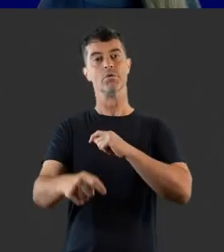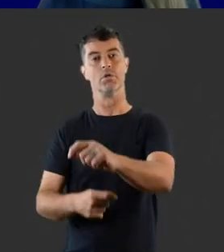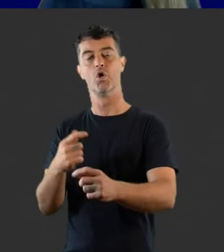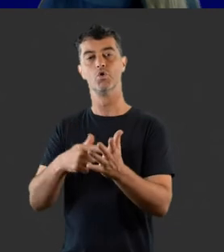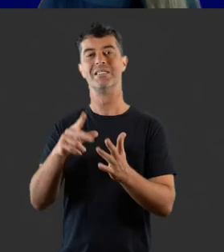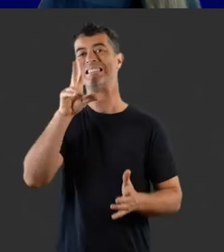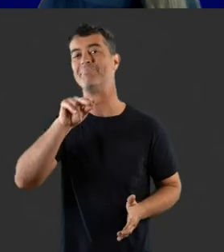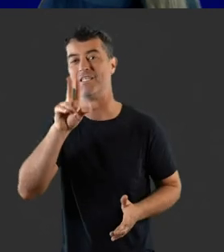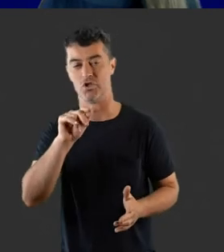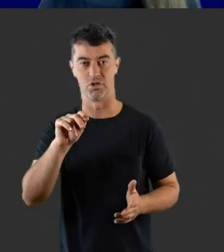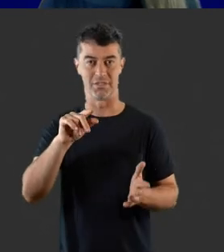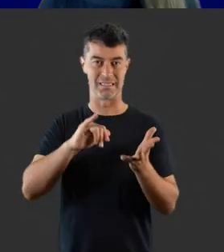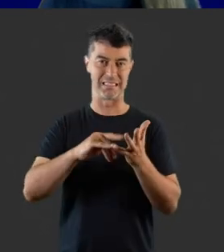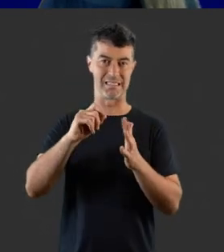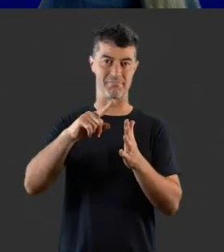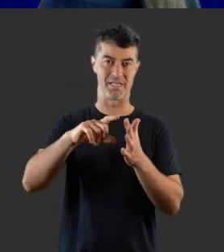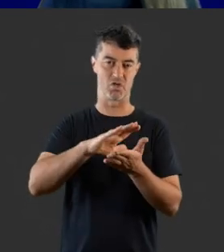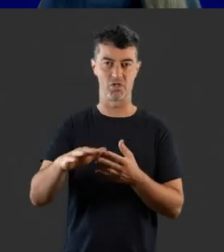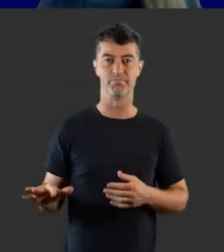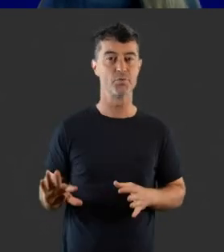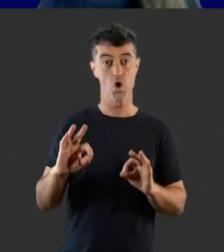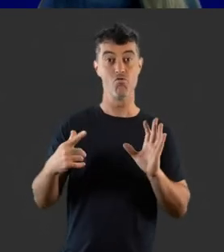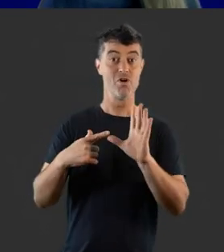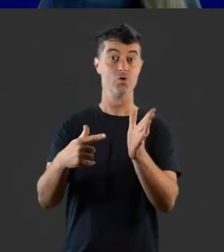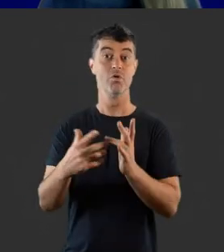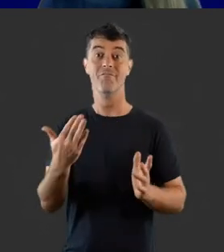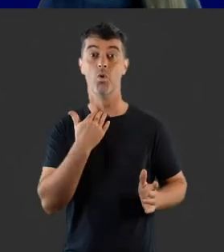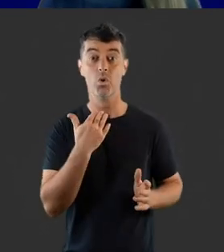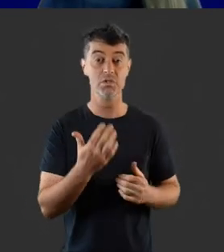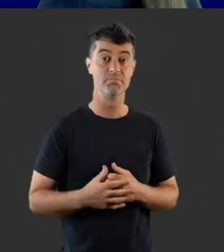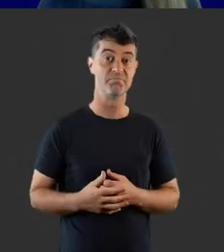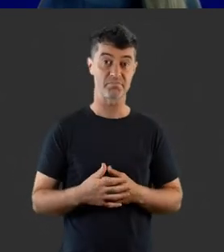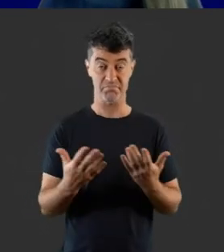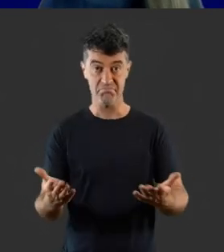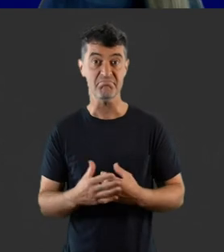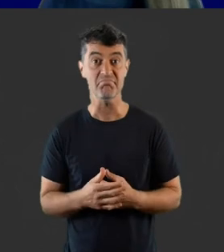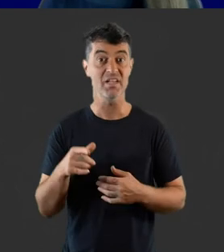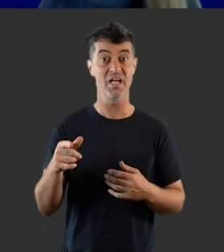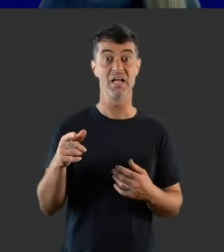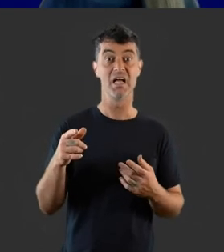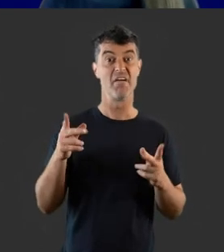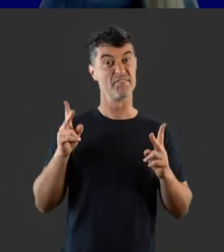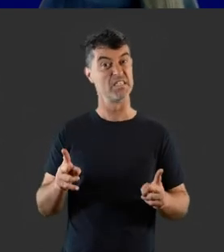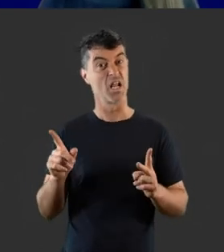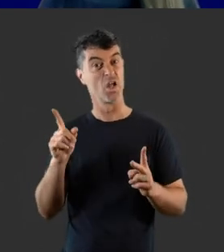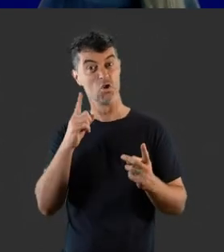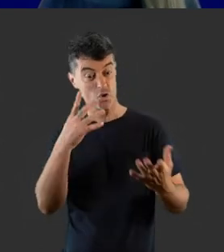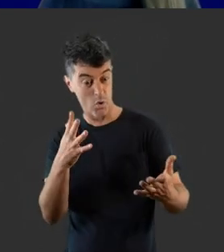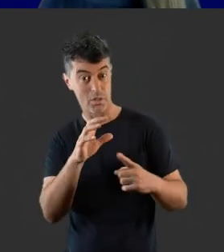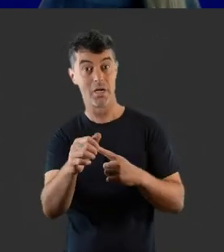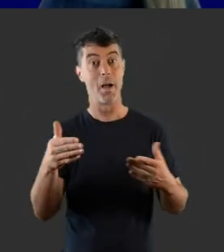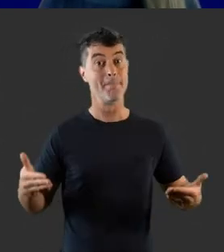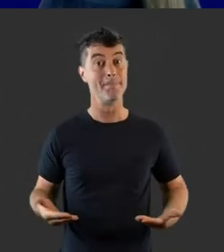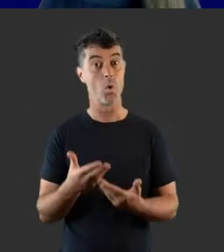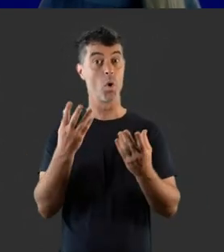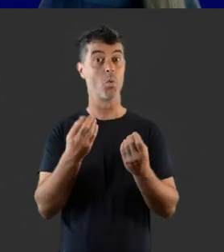sounding more speech-like. No reaction to voices even when being held. Visical signs can